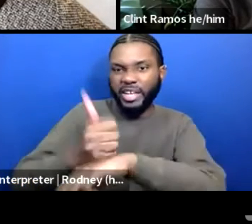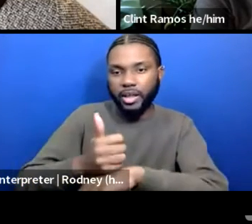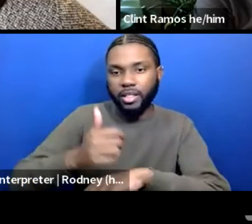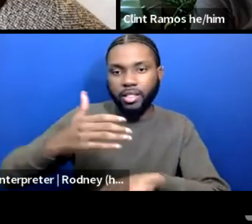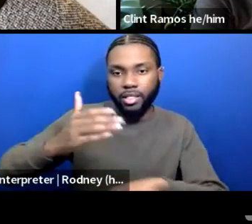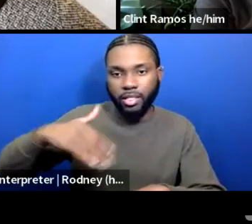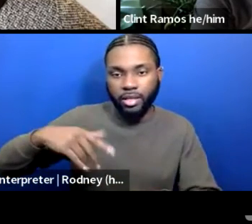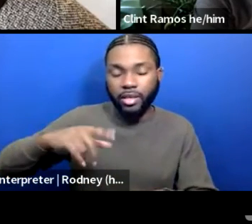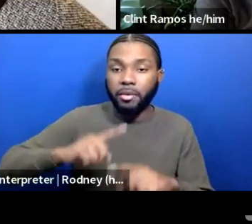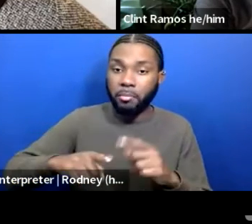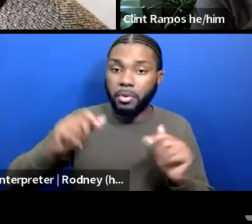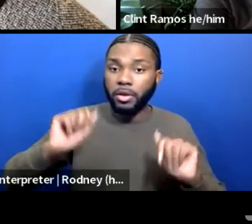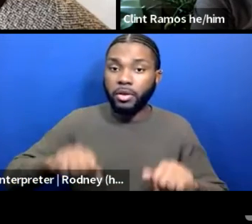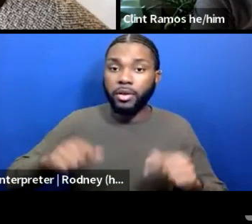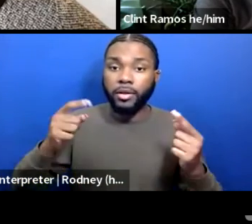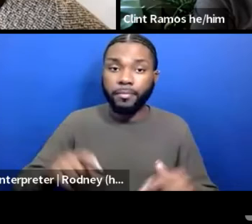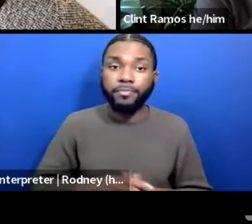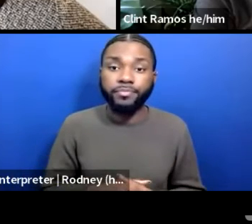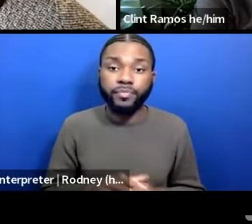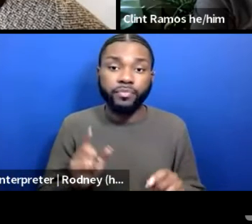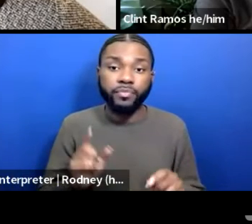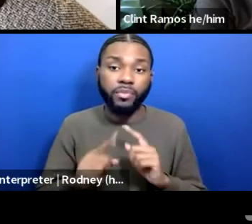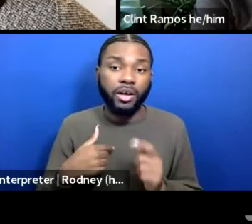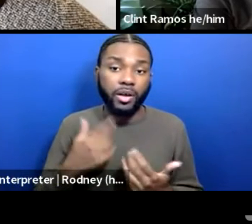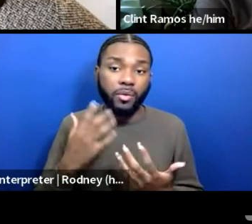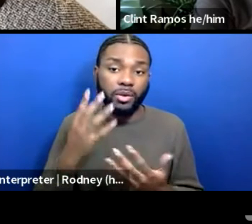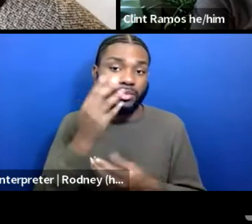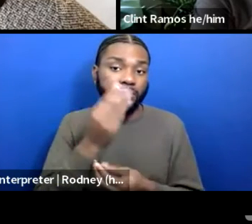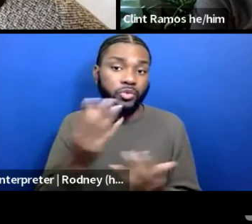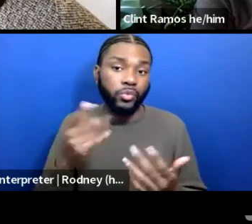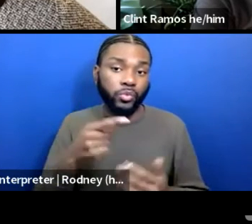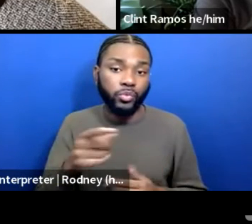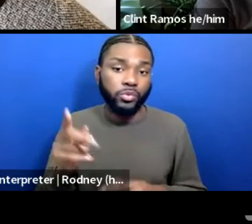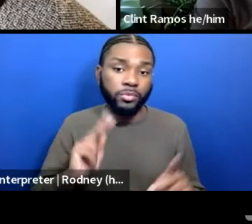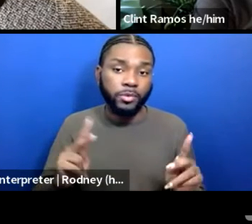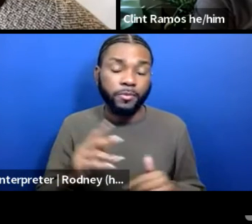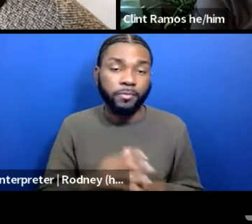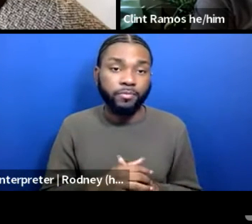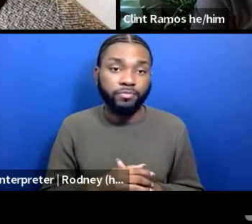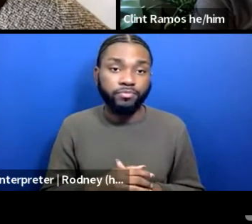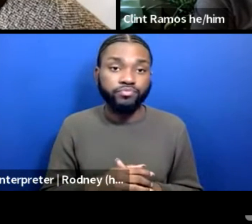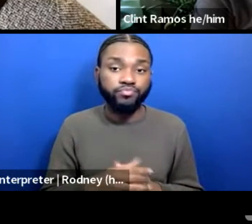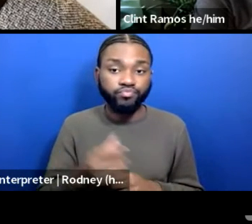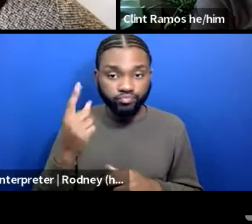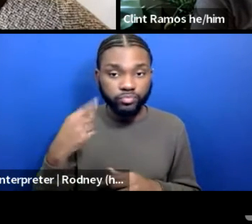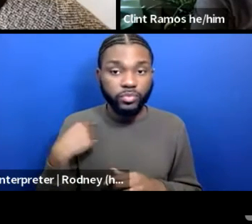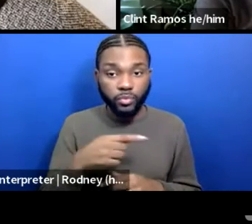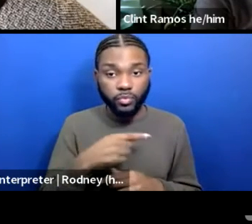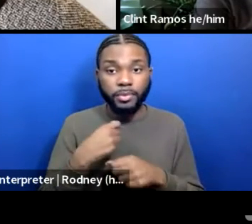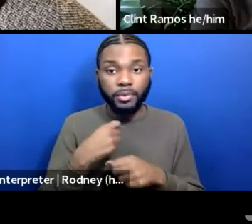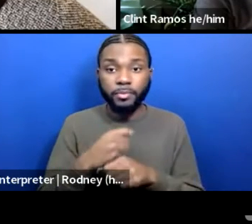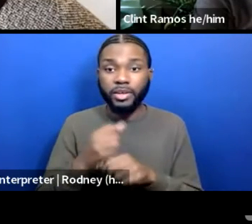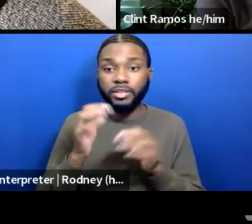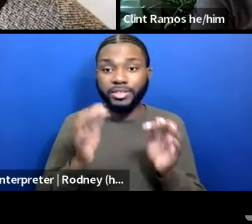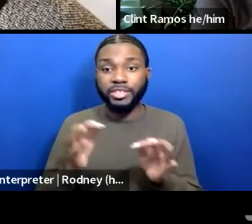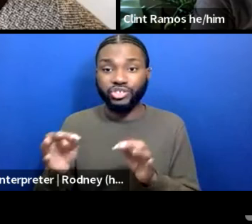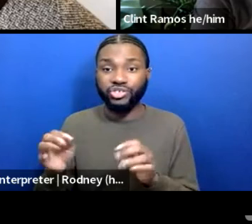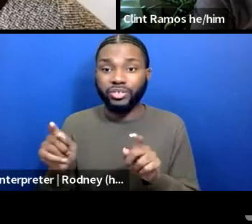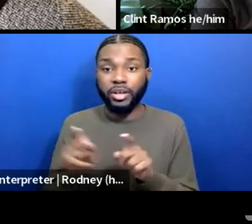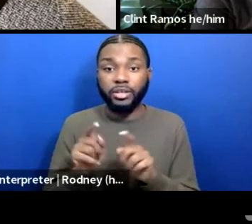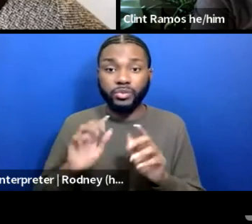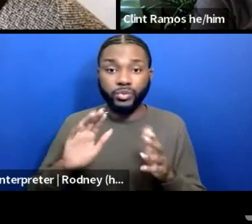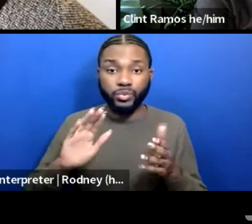I want to say to those people, we're making these decisions as a community,